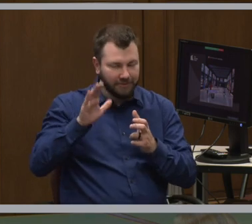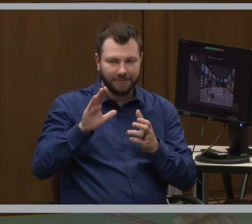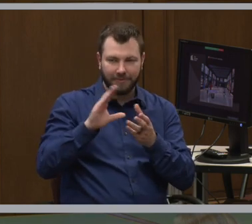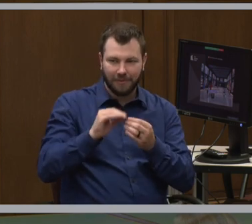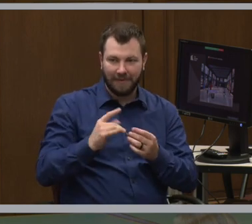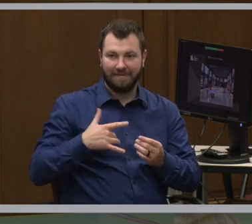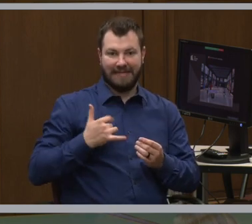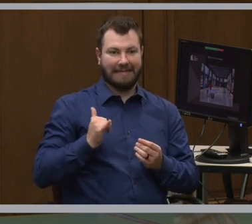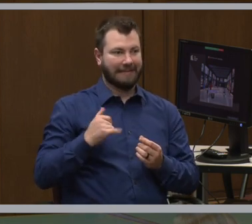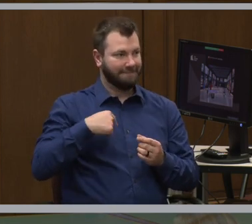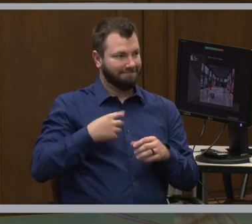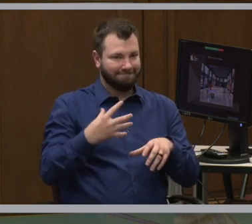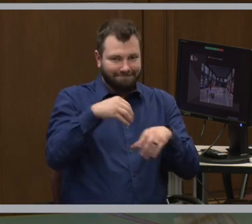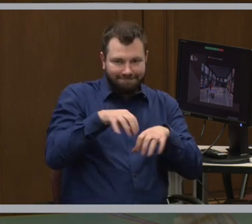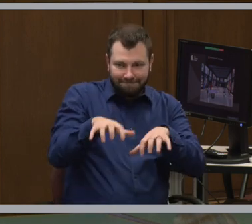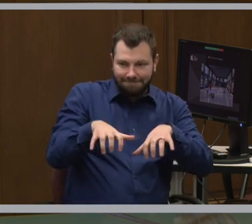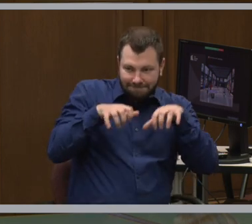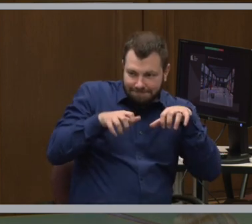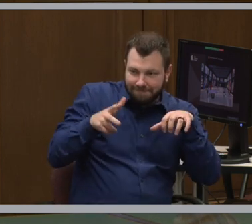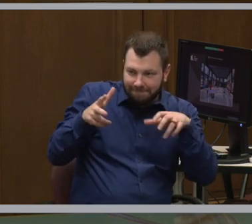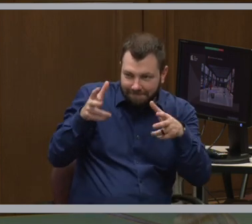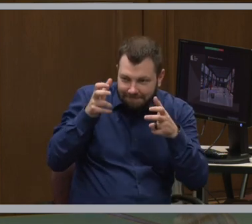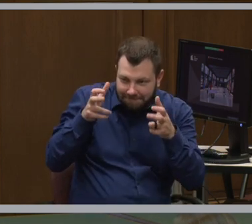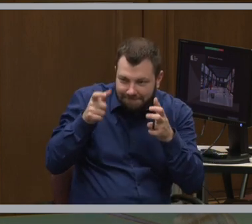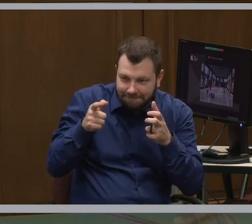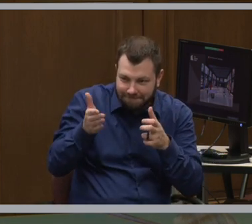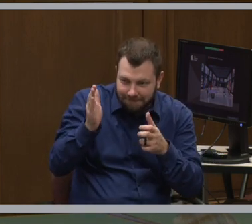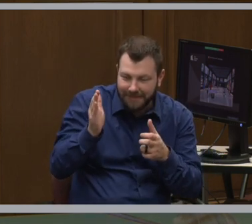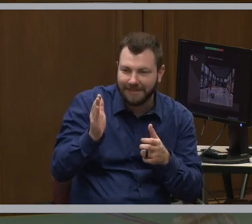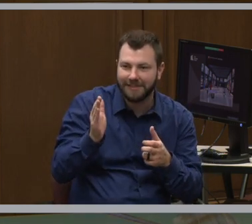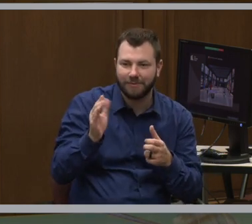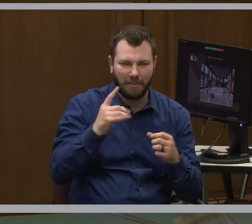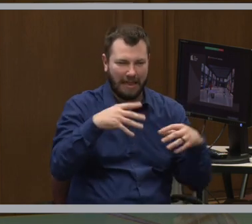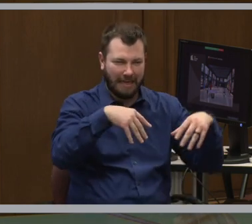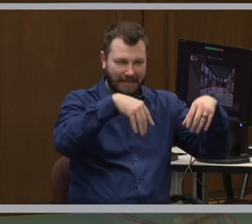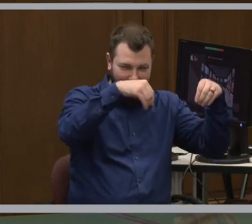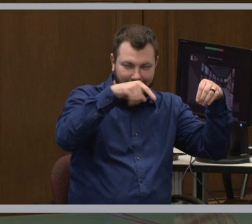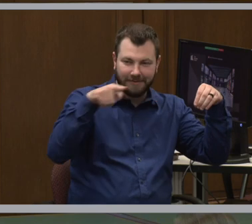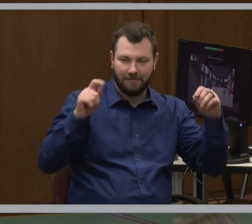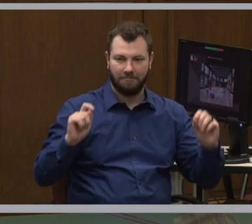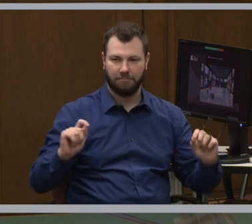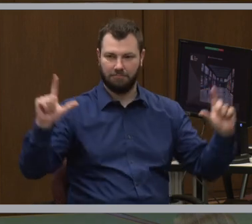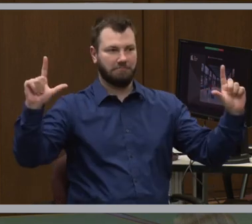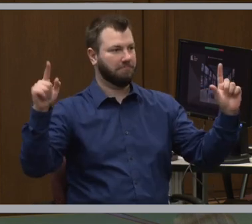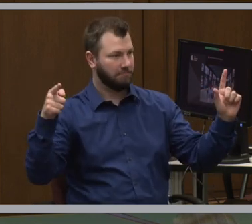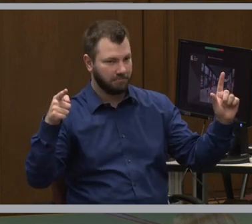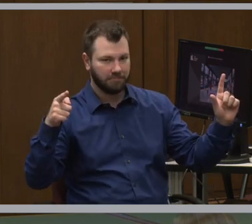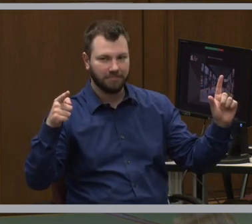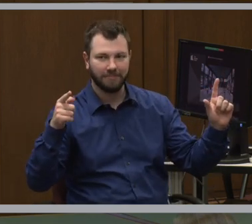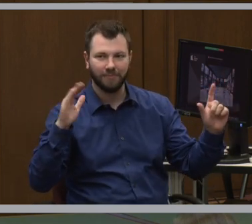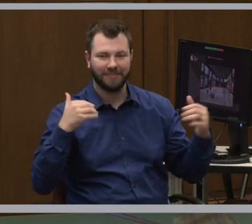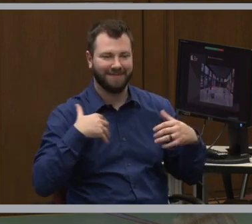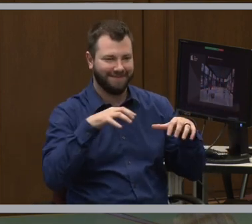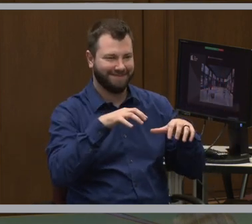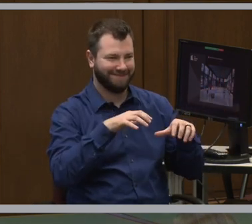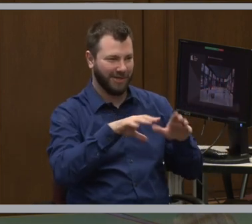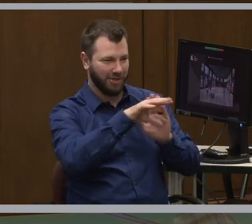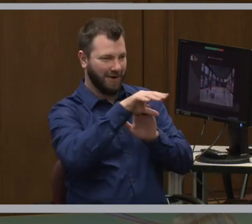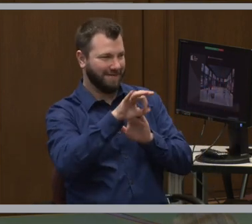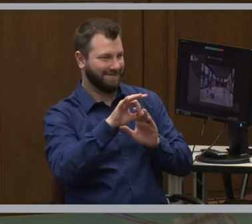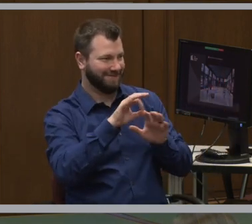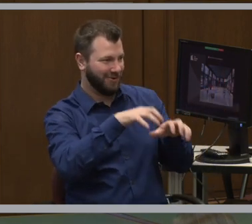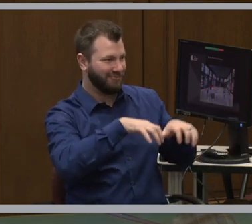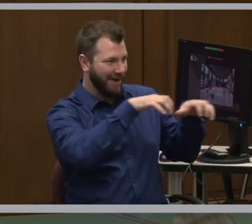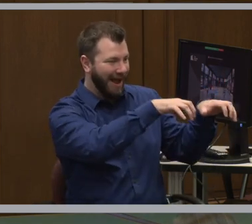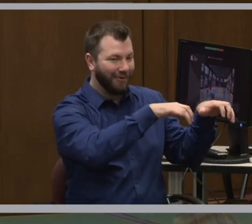you were in the audience. So the lights will dim, and he'll show up on the screens on either way, and there will be crowd shots, and it's kind of like you're